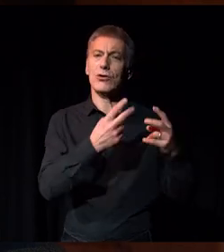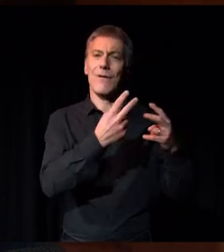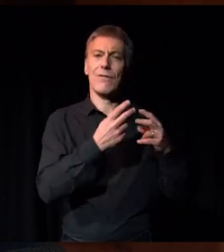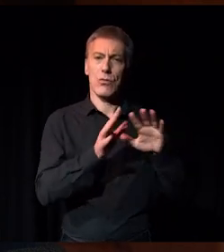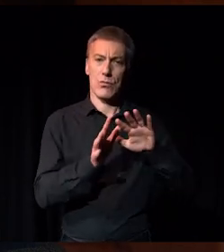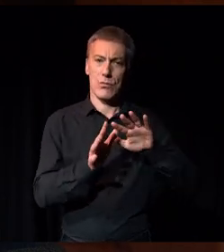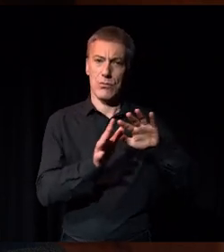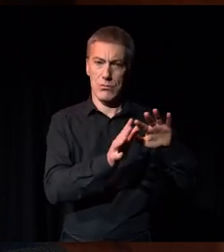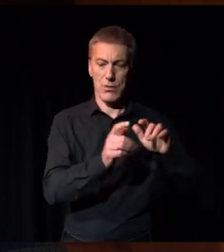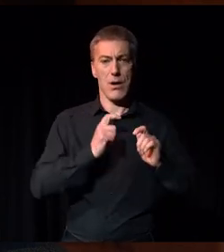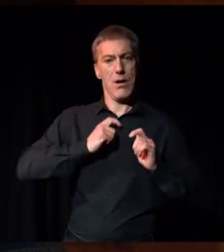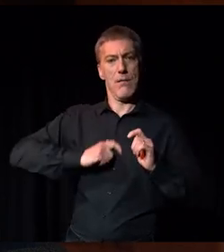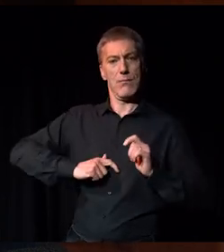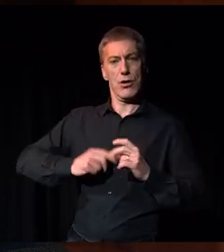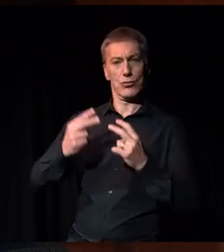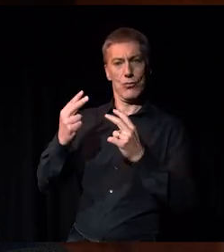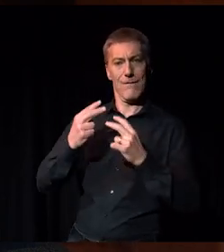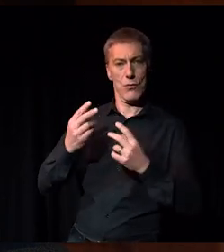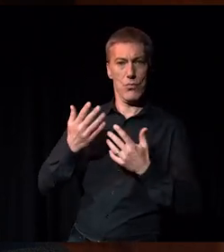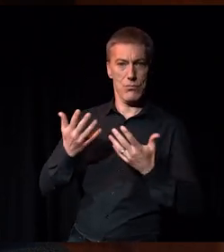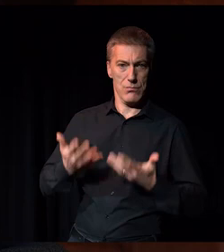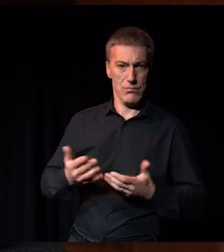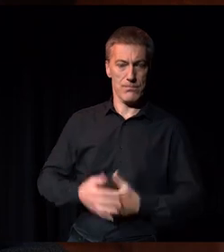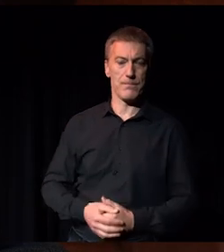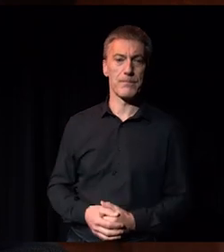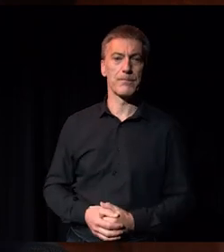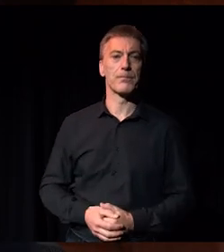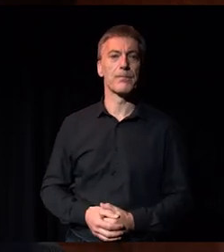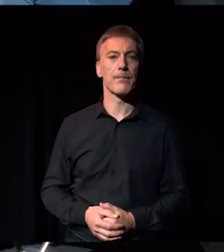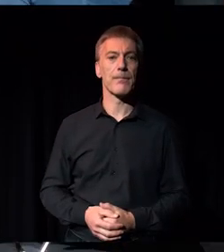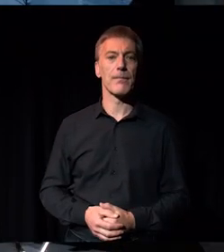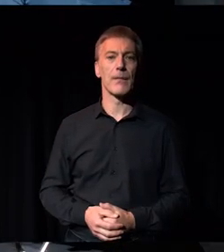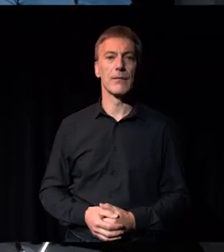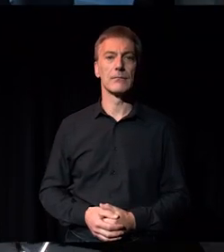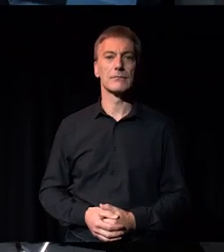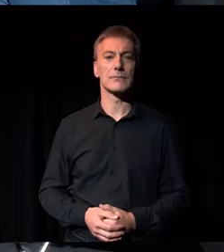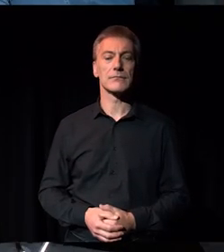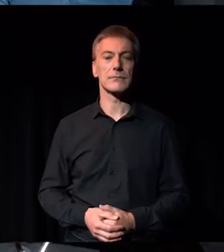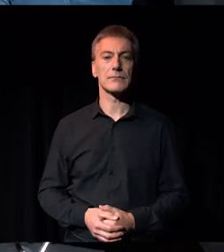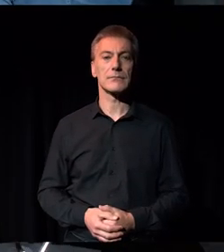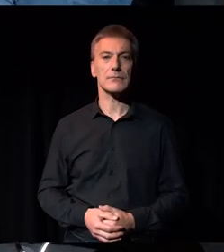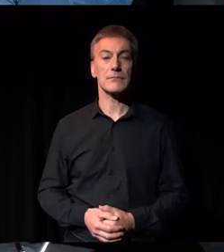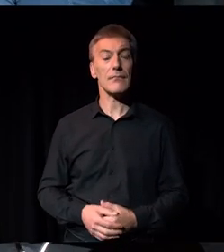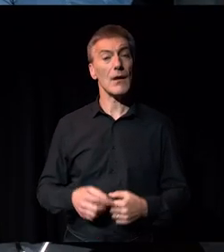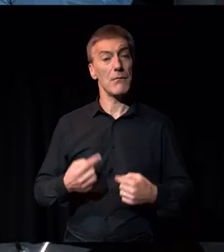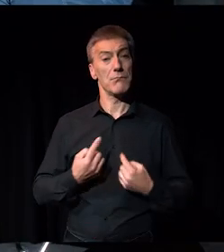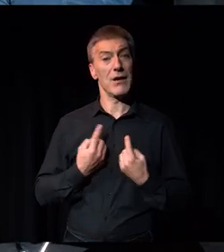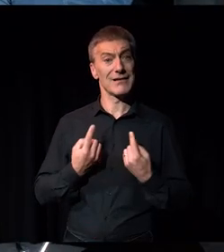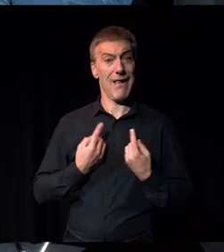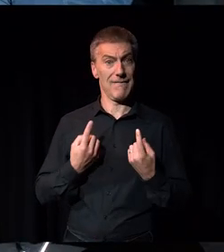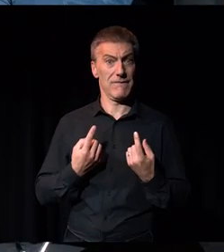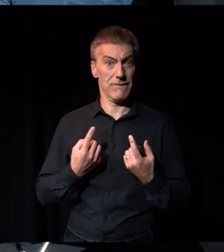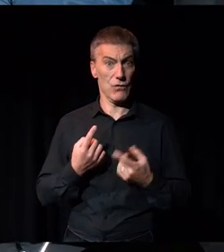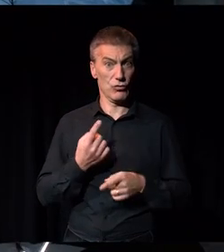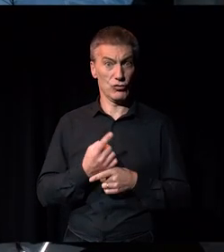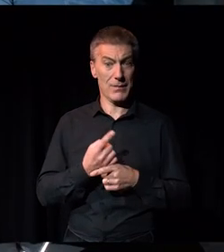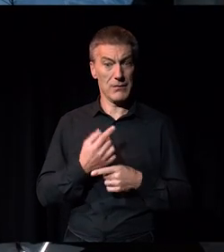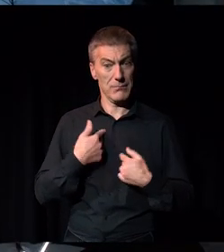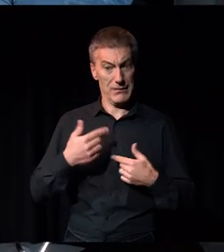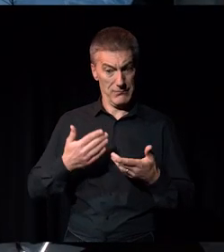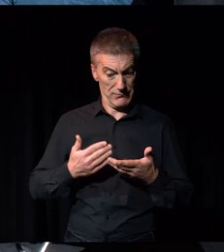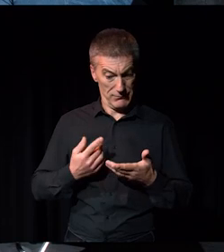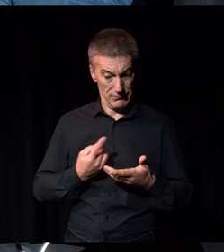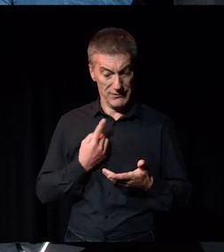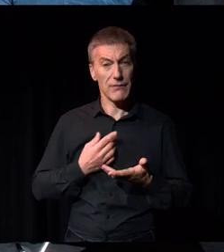from a personal experience perspective as well. So I started Common because of a really challenging